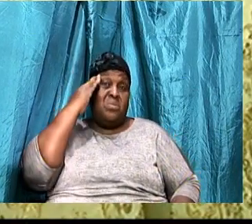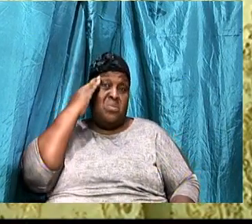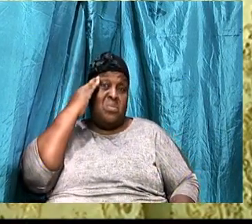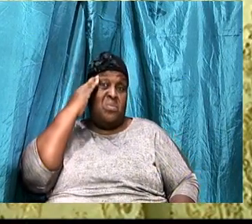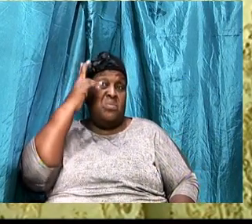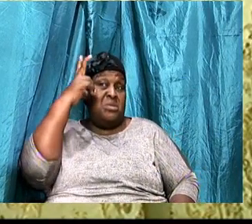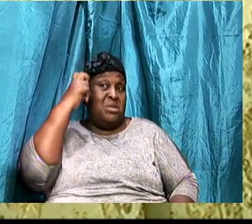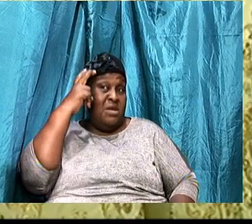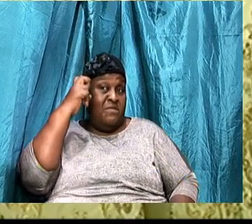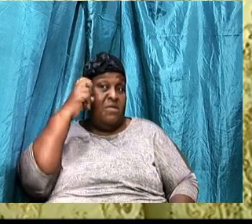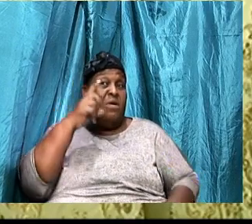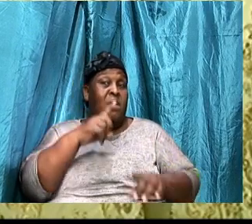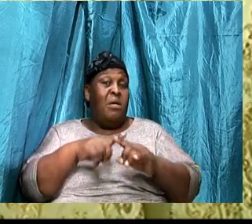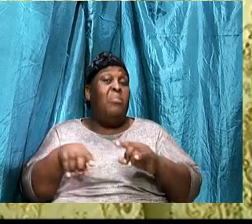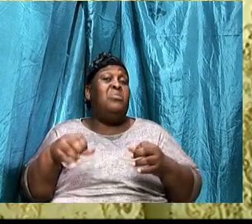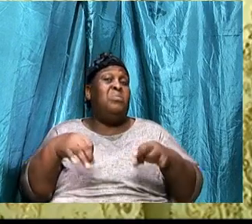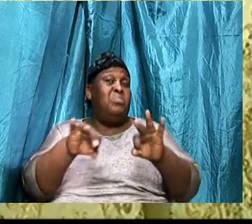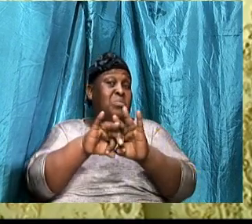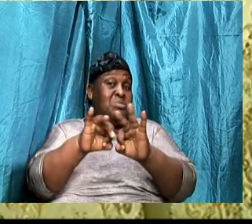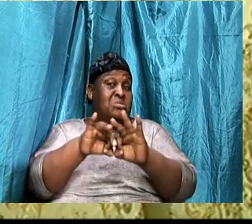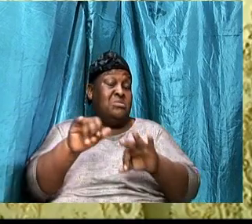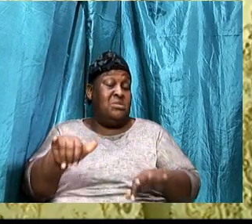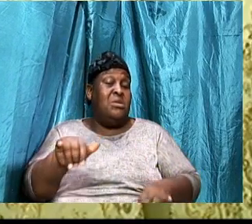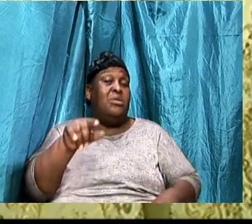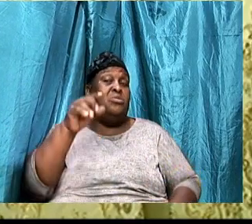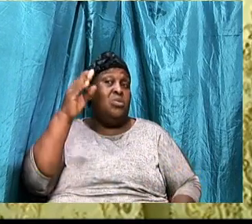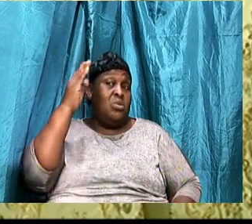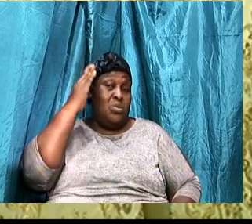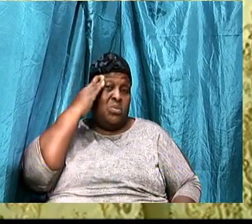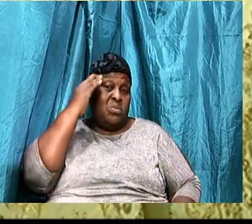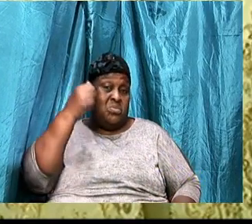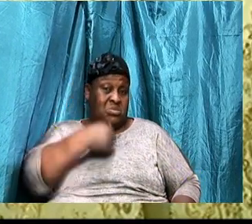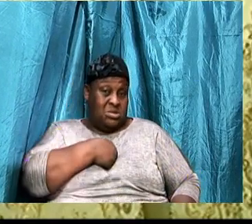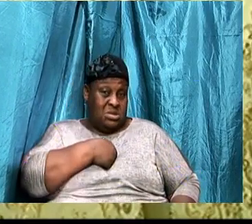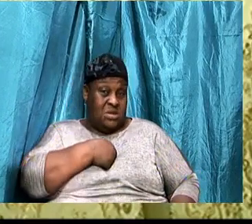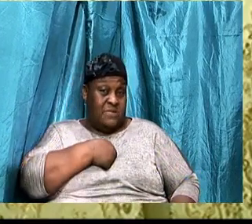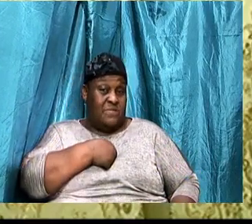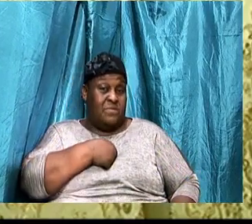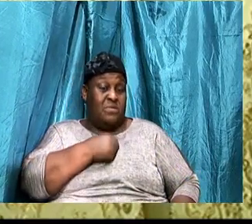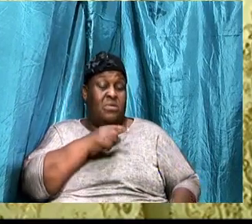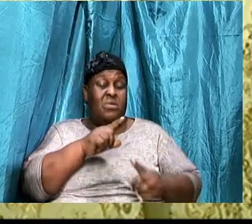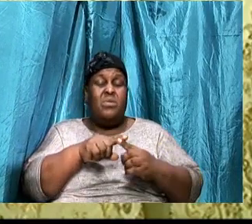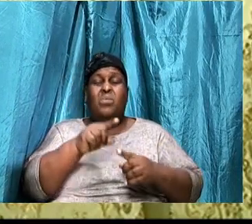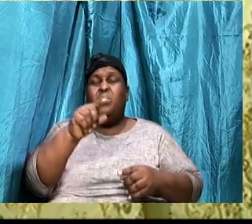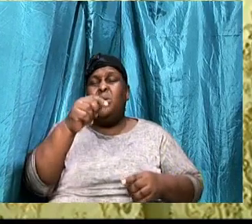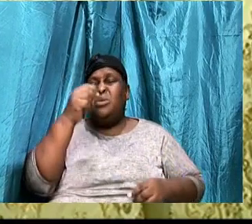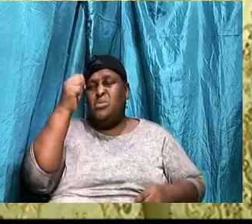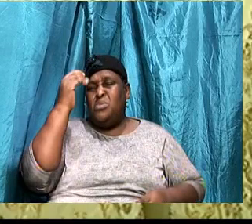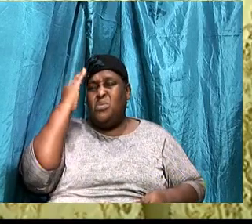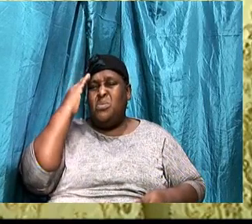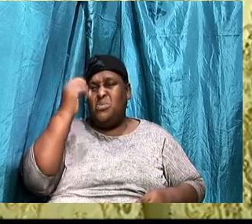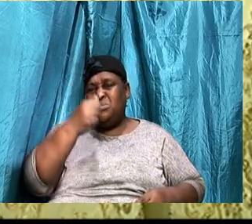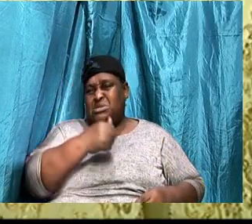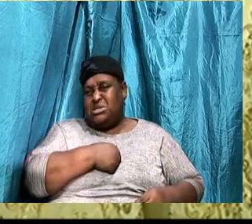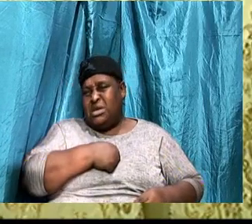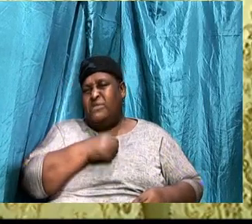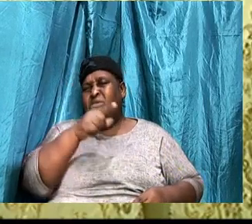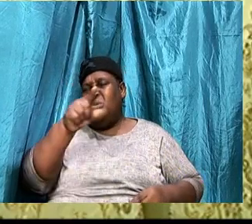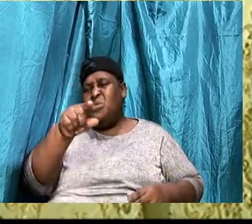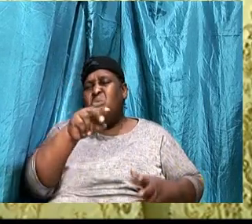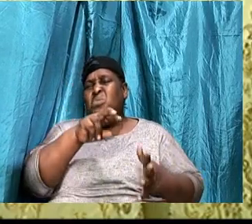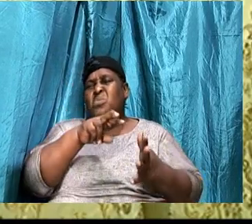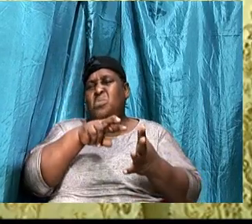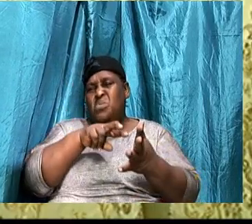When you know ourselves, you know what you believe in. You know the standards that govern your life.